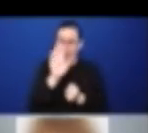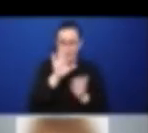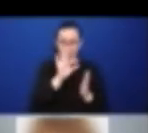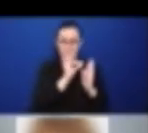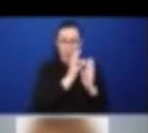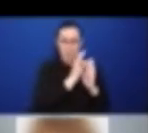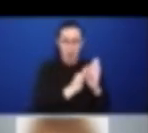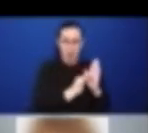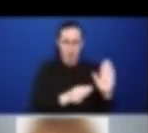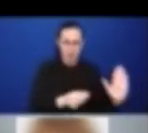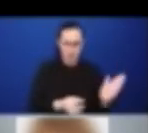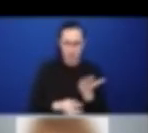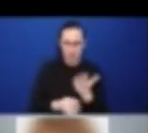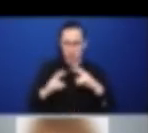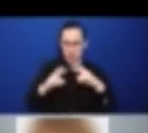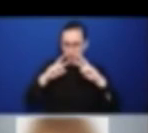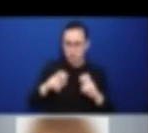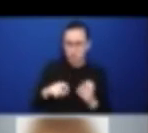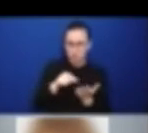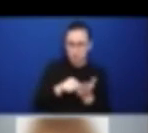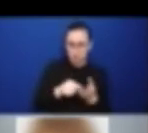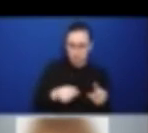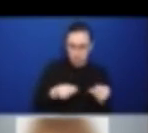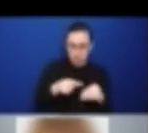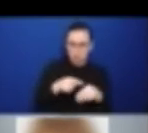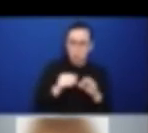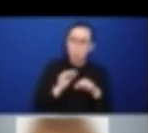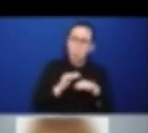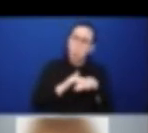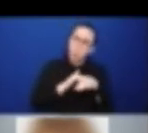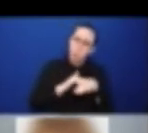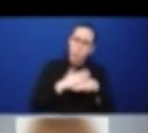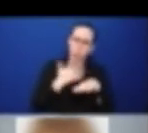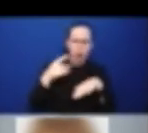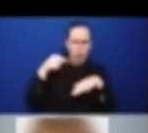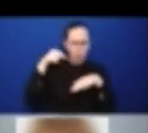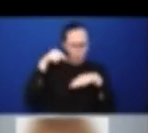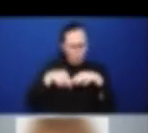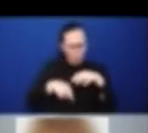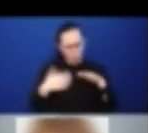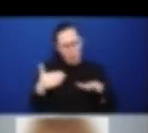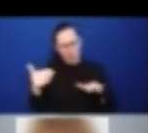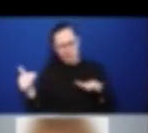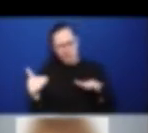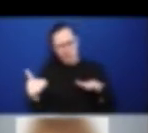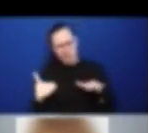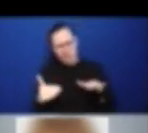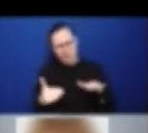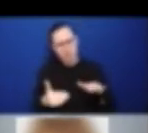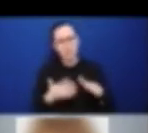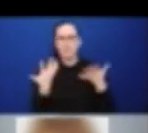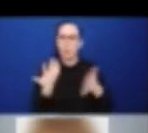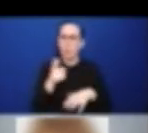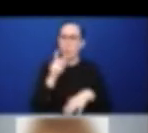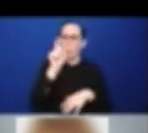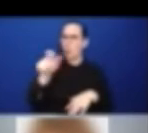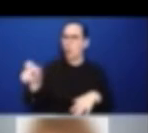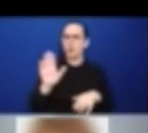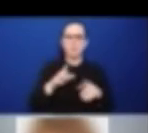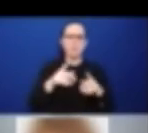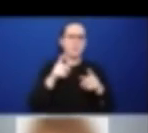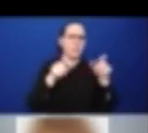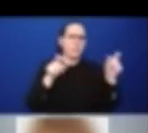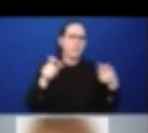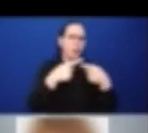cover the range of needs within the population, and specifically how they address considerations of persons with